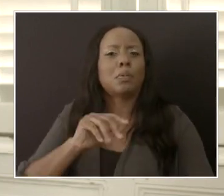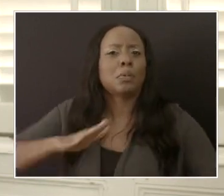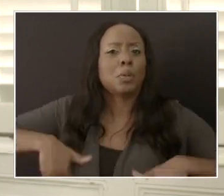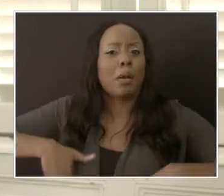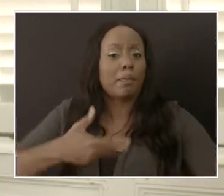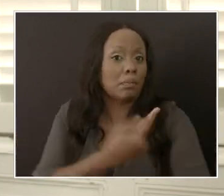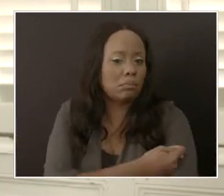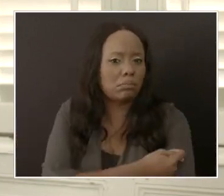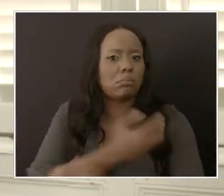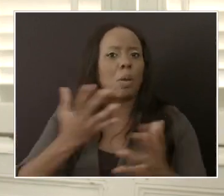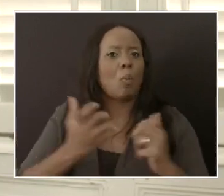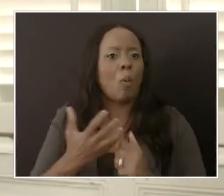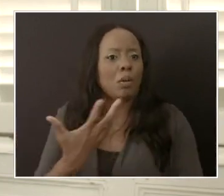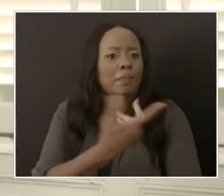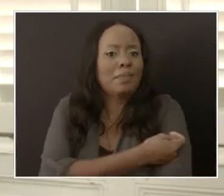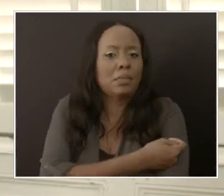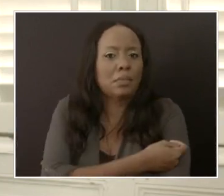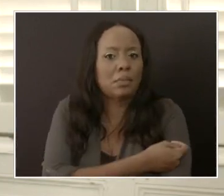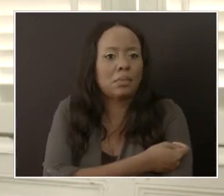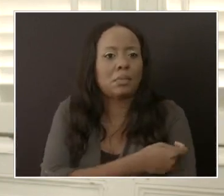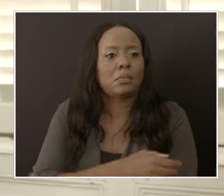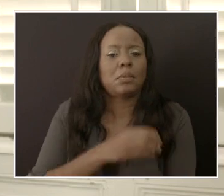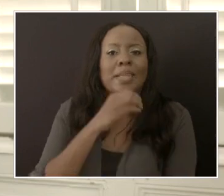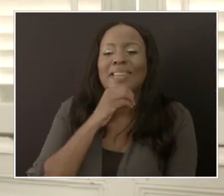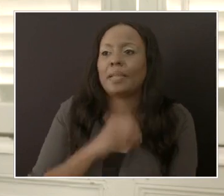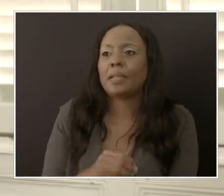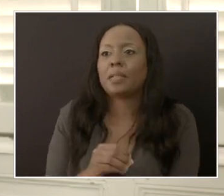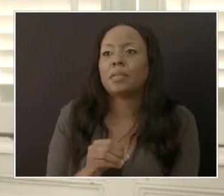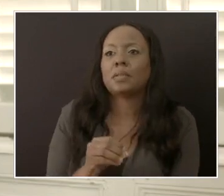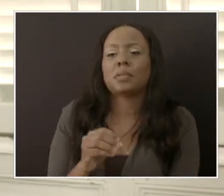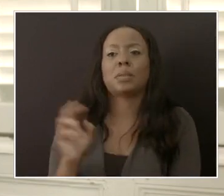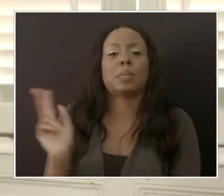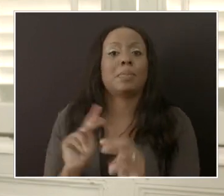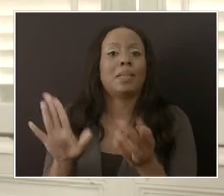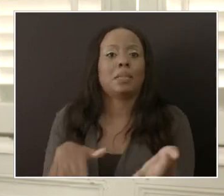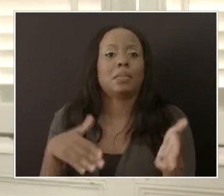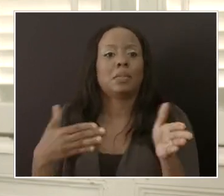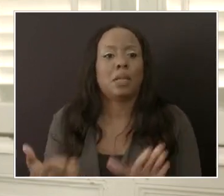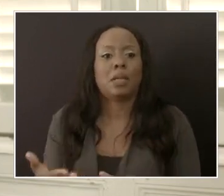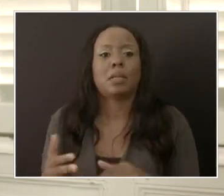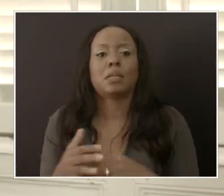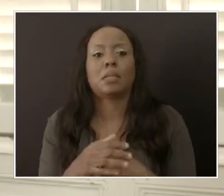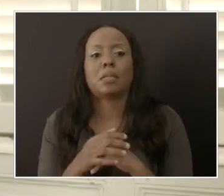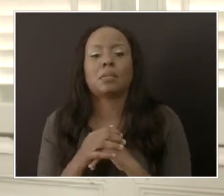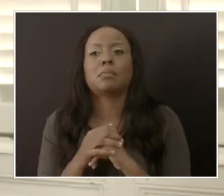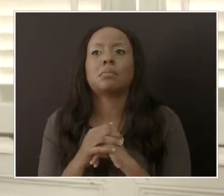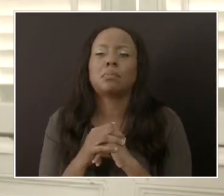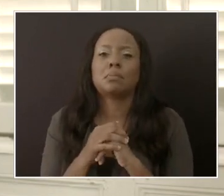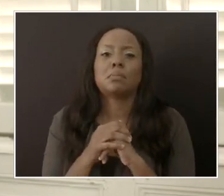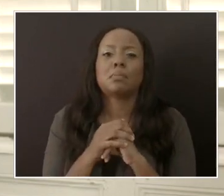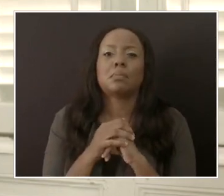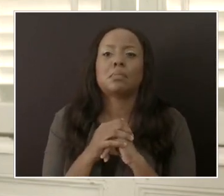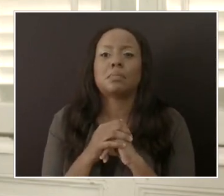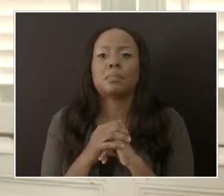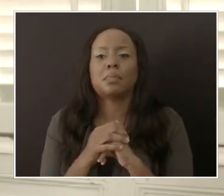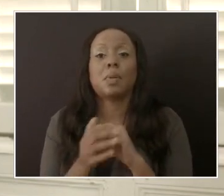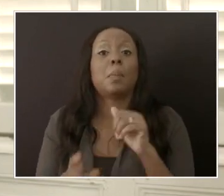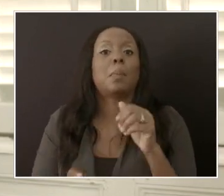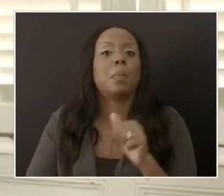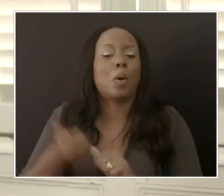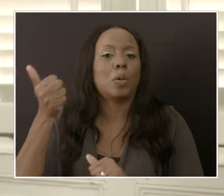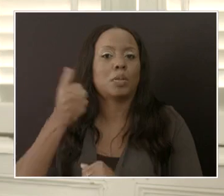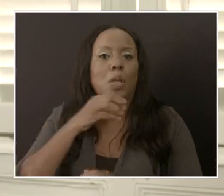persons vaccinated. Because the age range, those persons who are dying are, you can see that they are elderly.